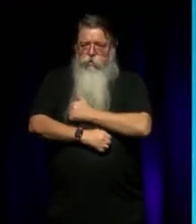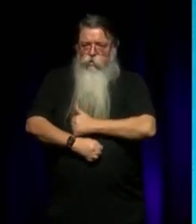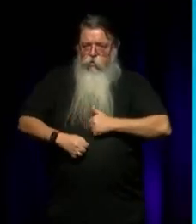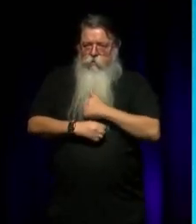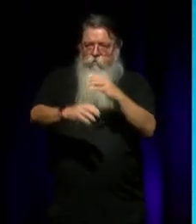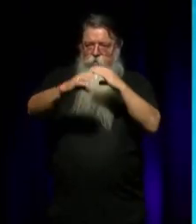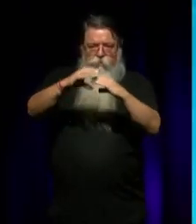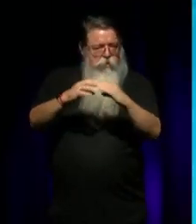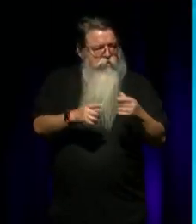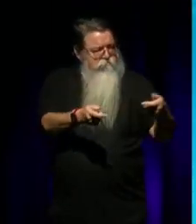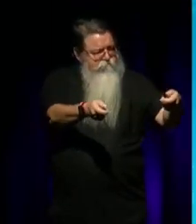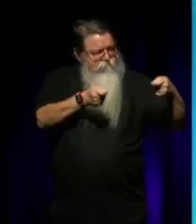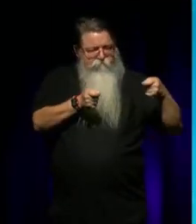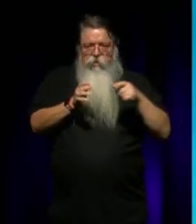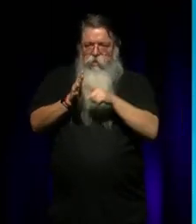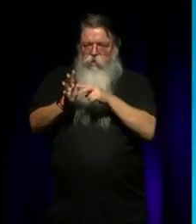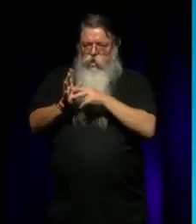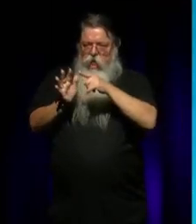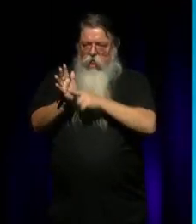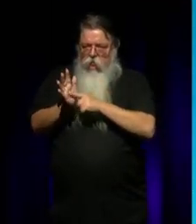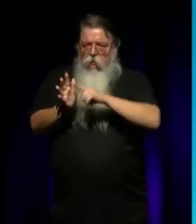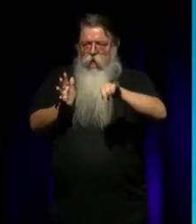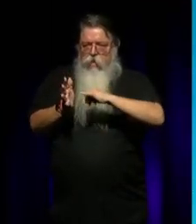invite Janelle and Stephen to the stage. Thank you.